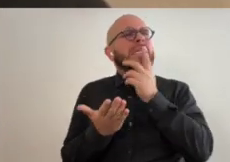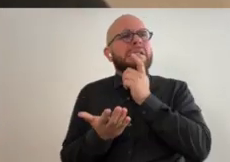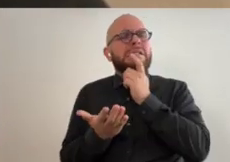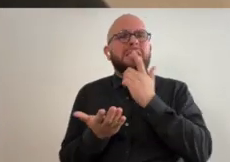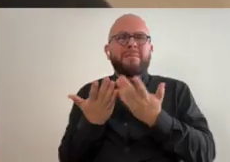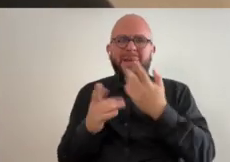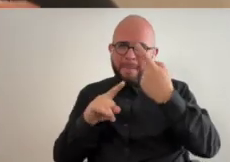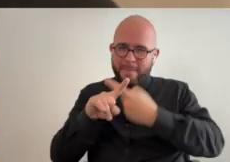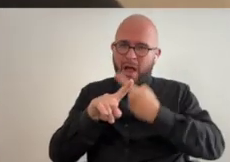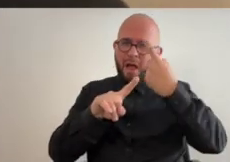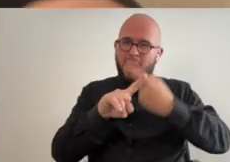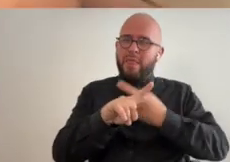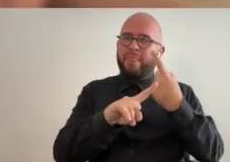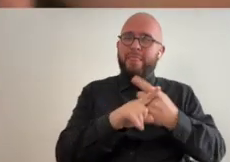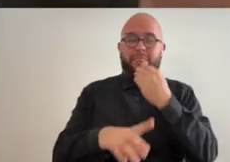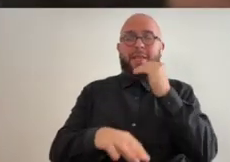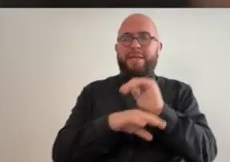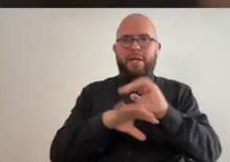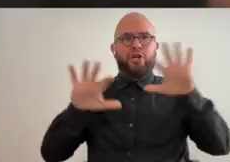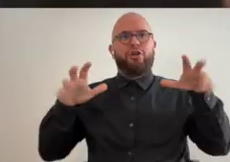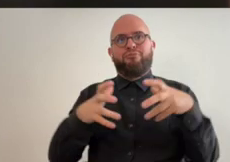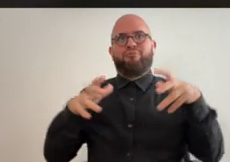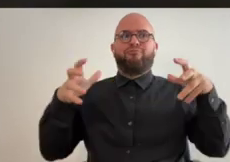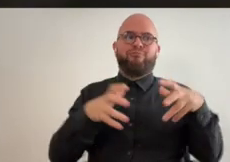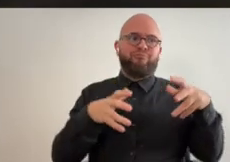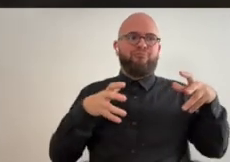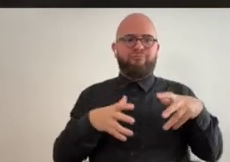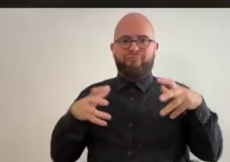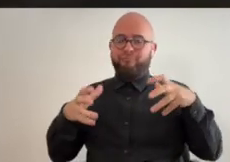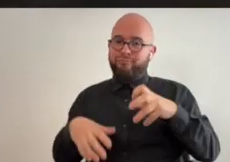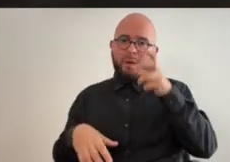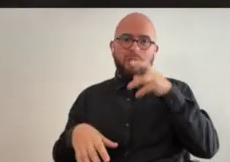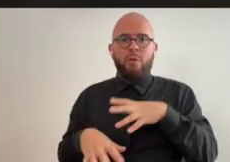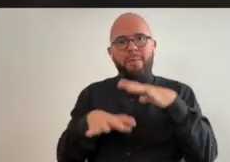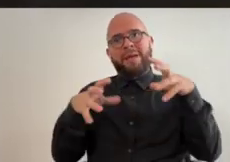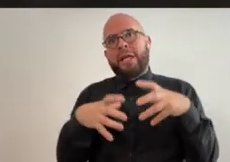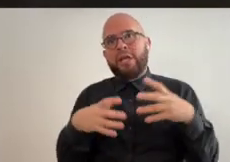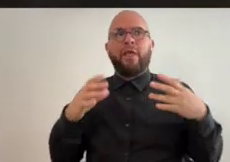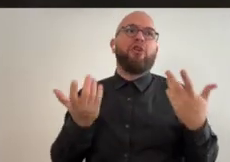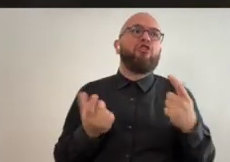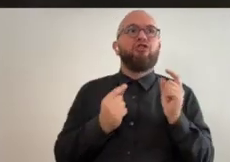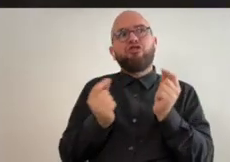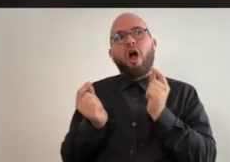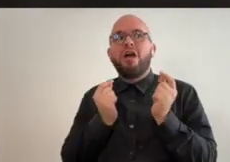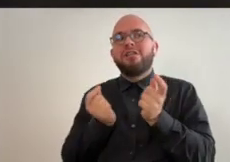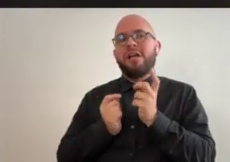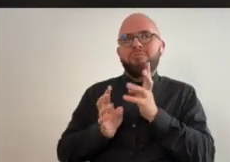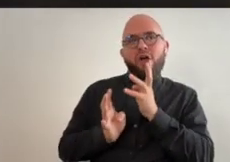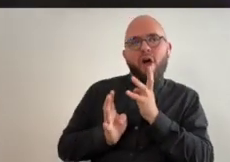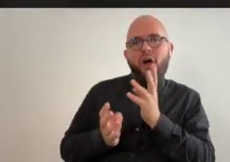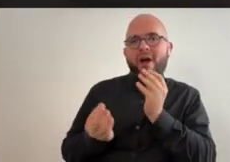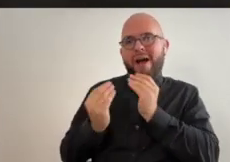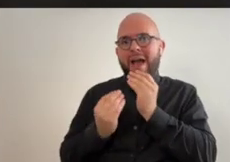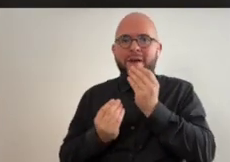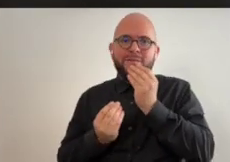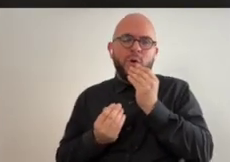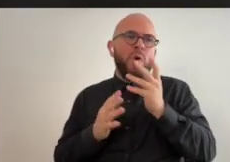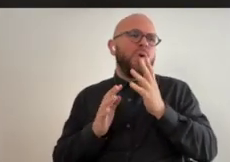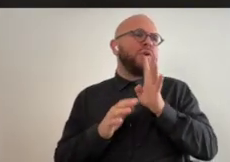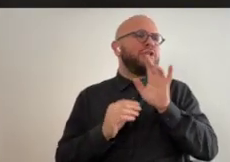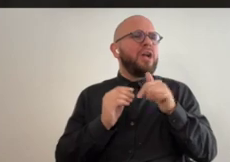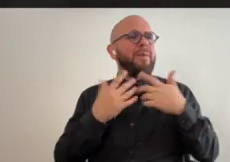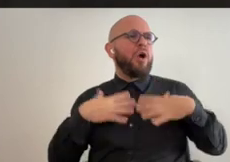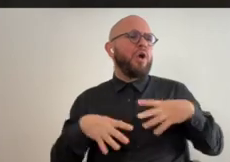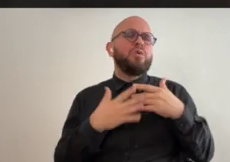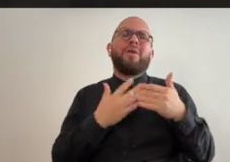or not a weekly like a you know a monthly dinner where the women got together and you know gossiped and